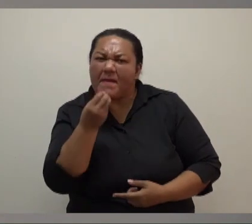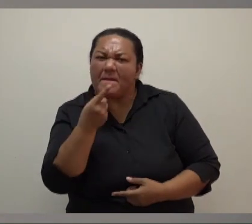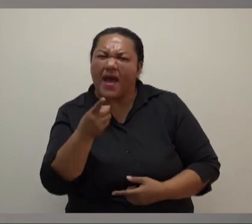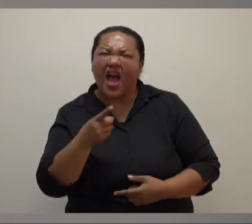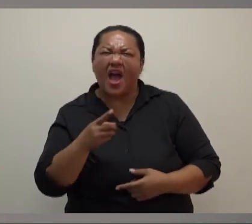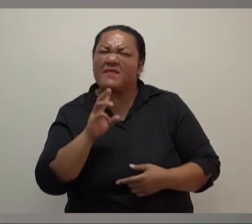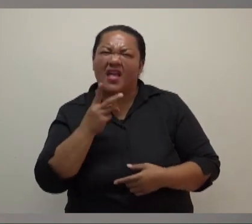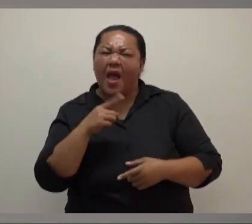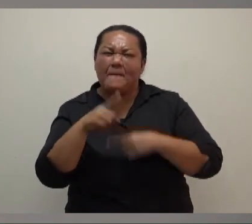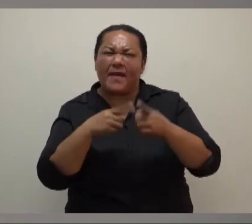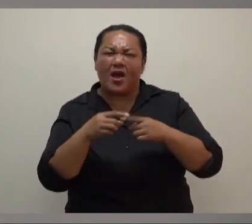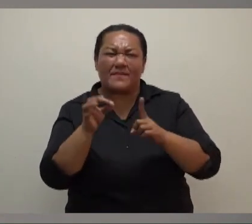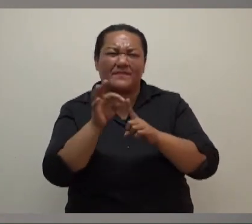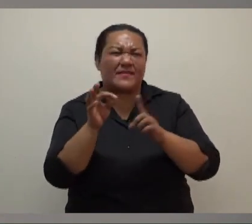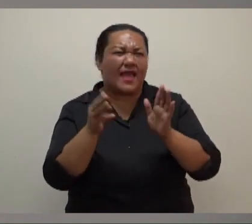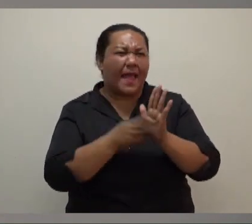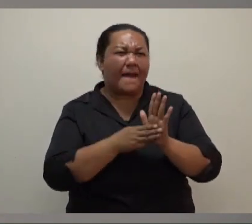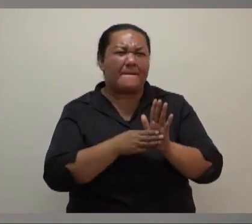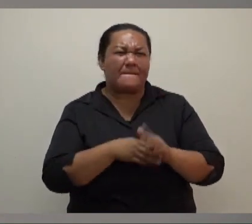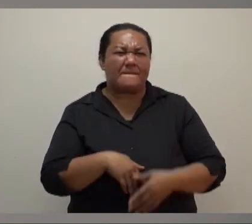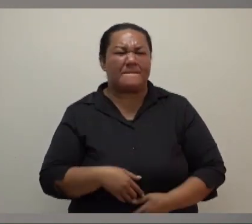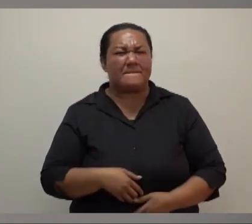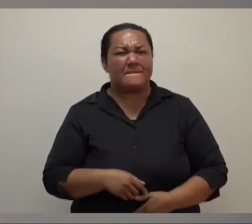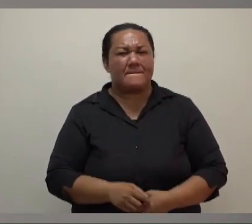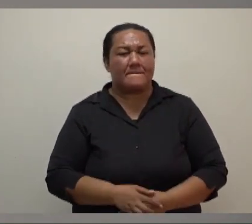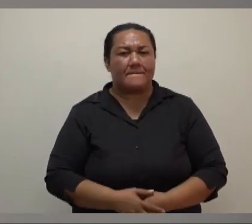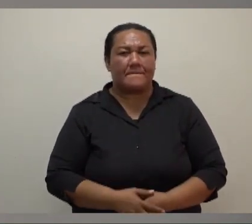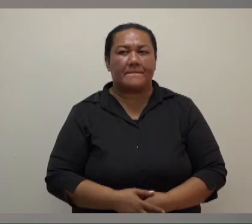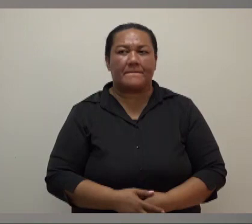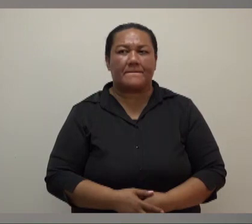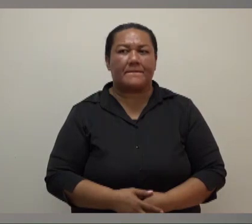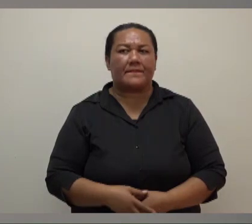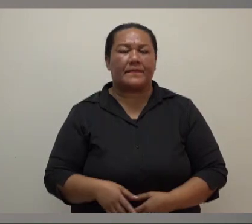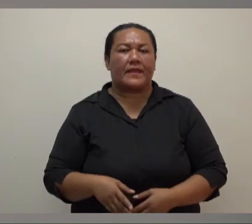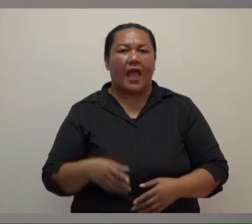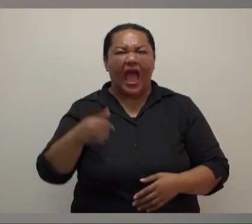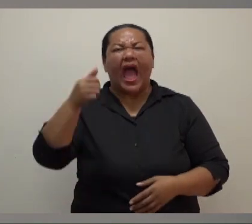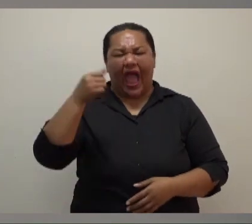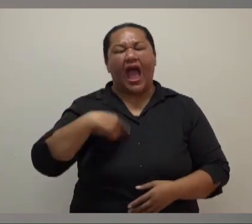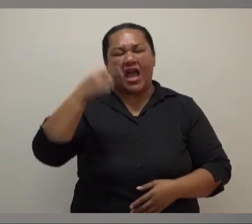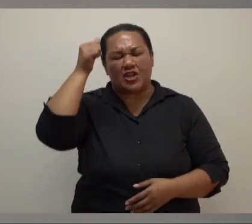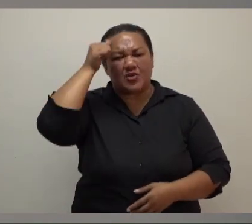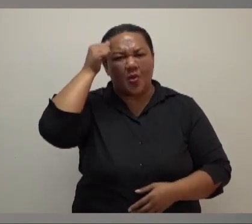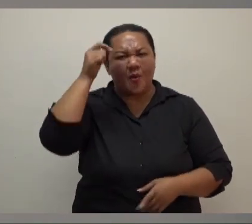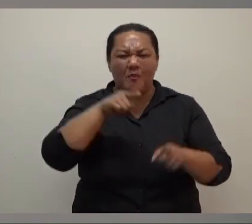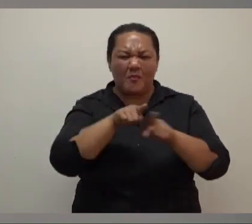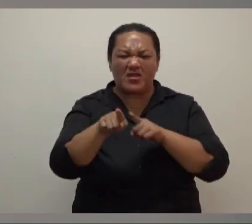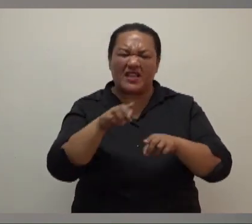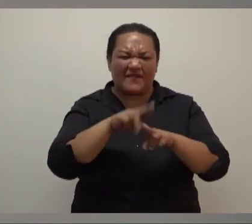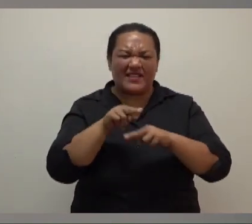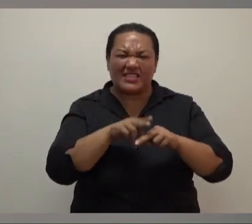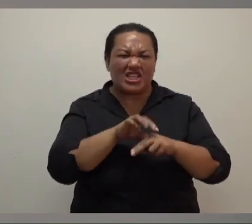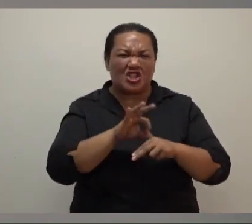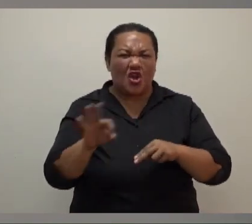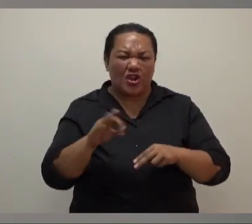have to say regarding this? Look, I think most people in Fiji don't read the New Zealand media unless they're propagating that